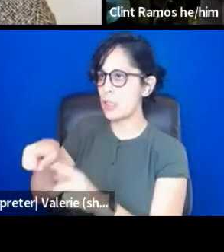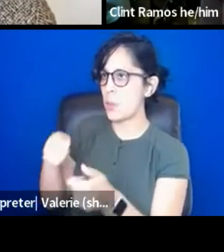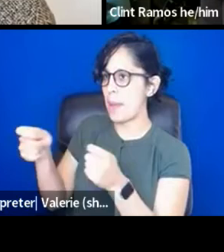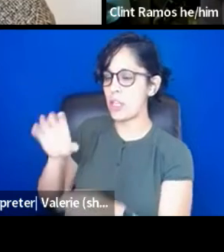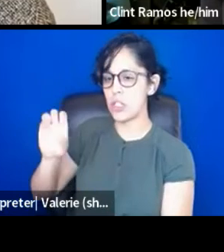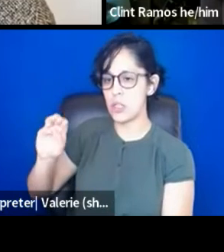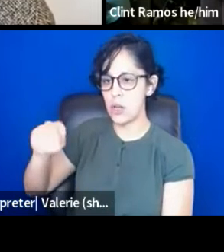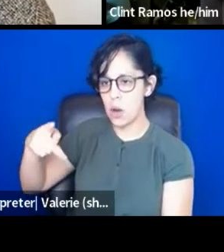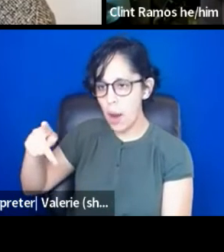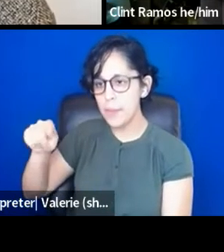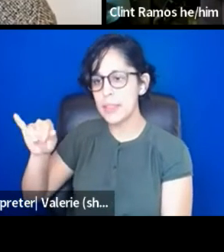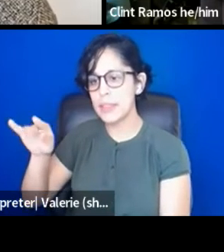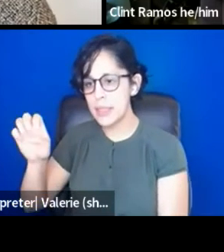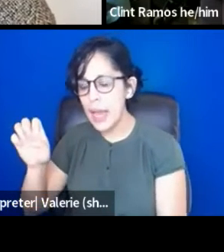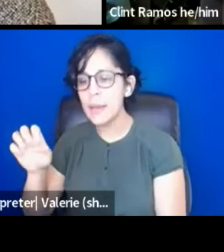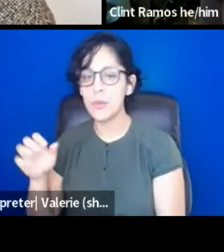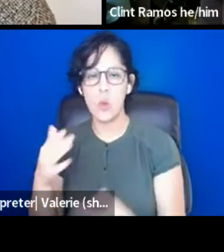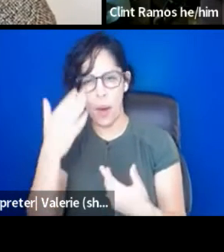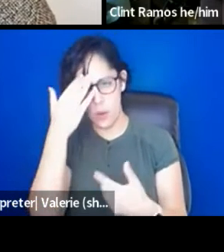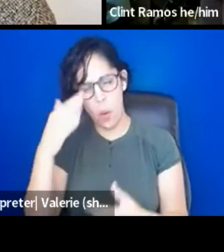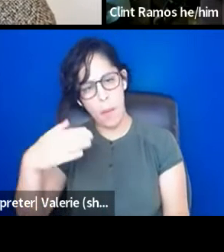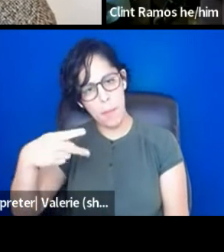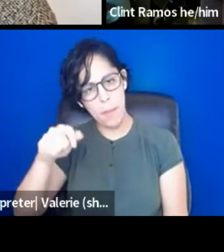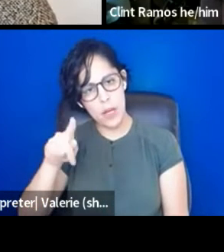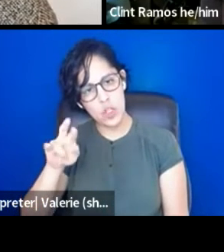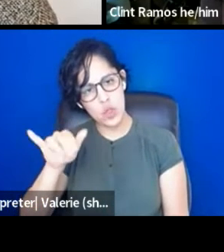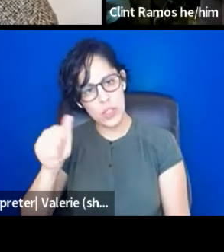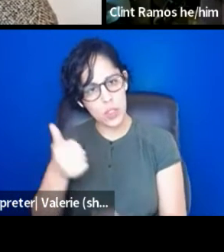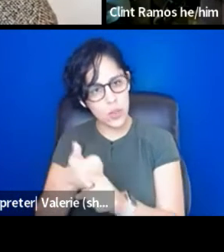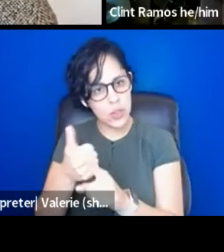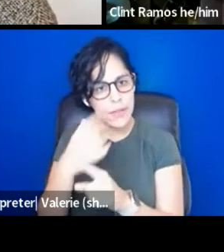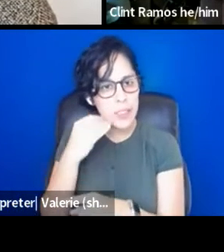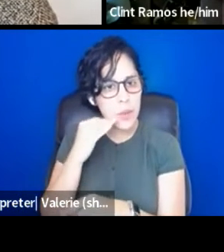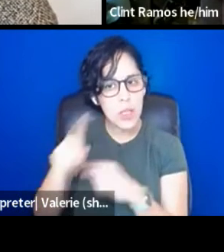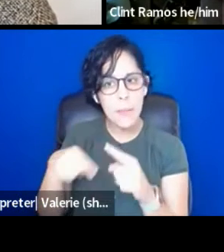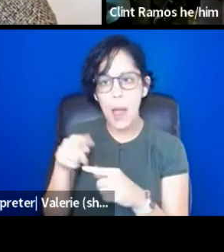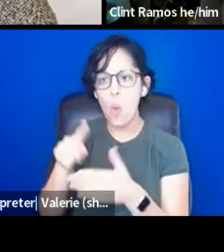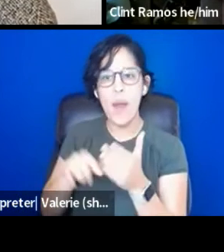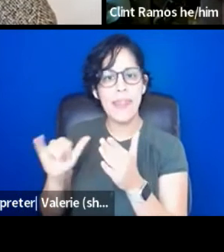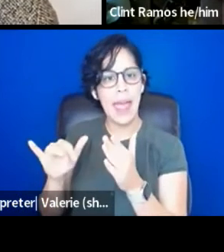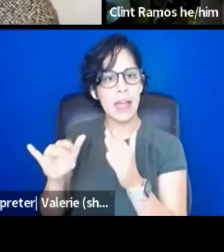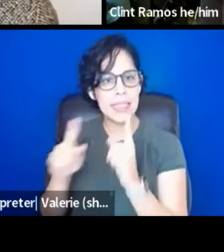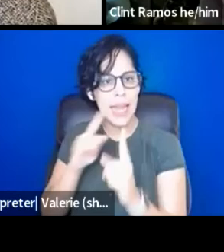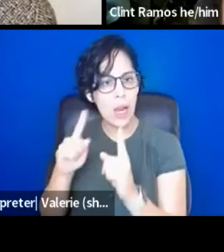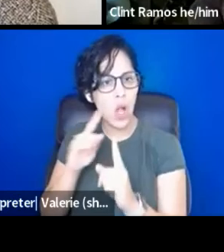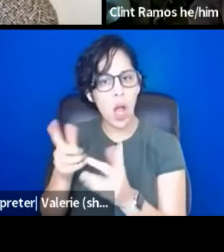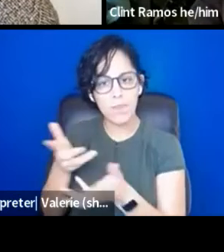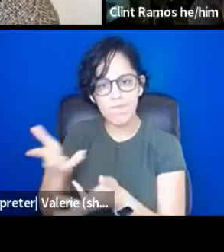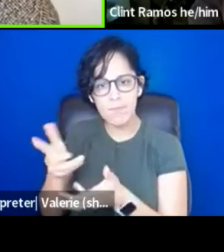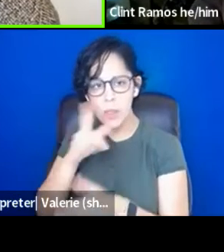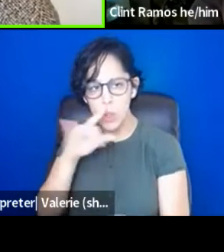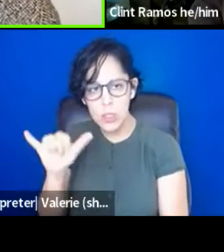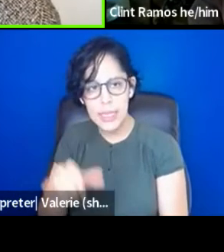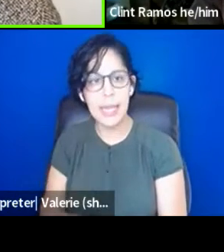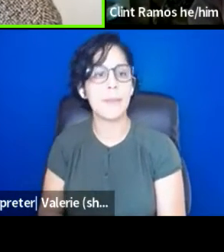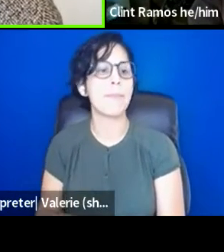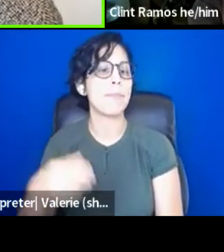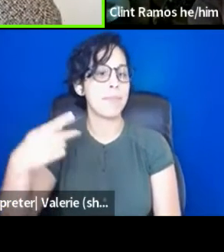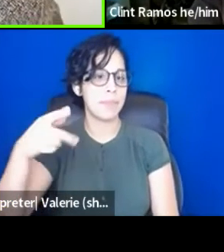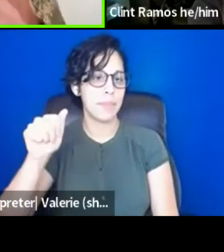producers. So, yeah, sharing, you know, kind of sharing what that dialogue is like. I feel like,